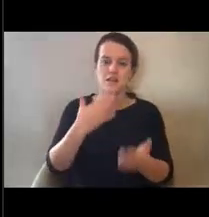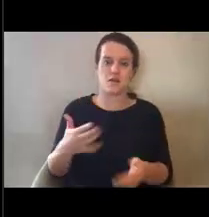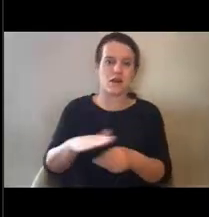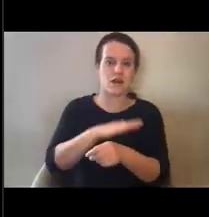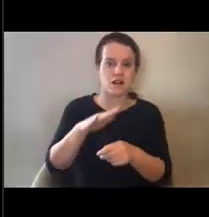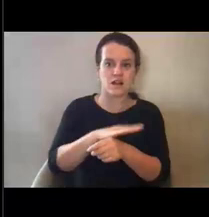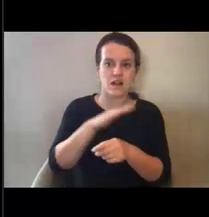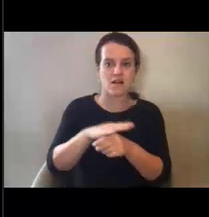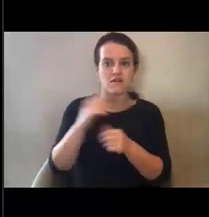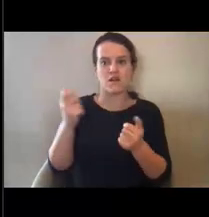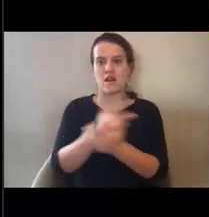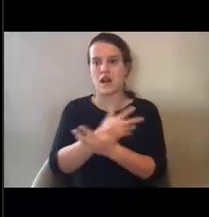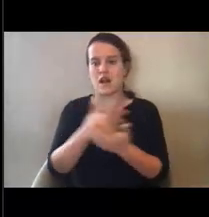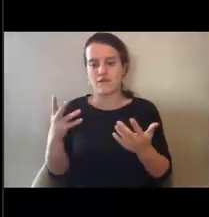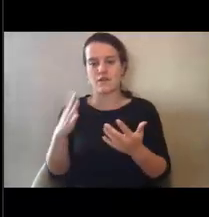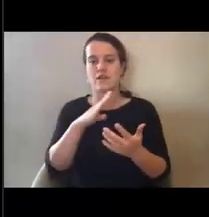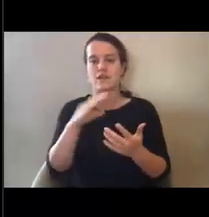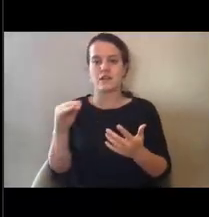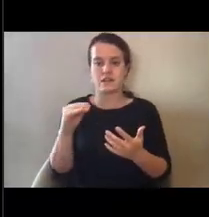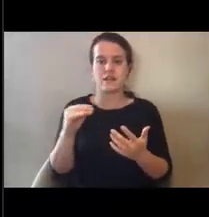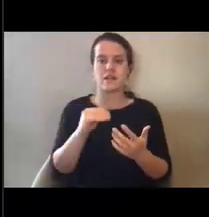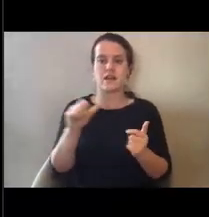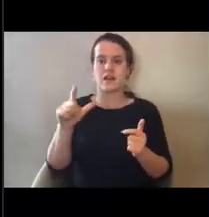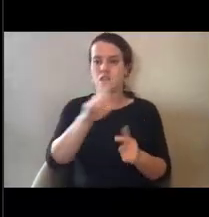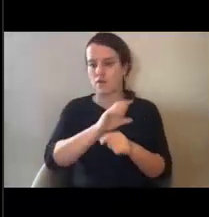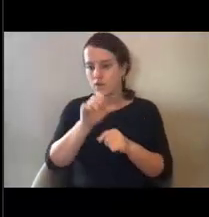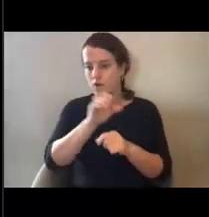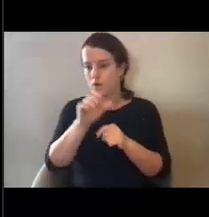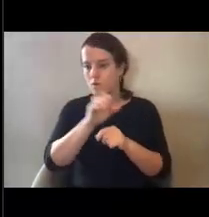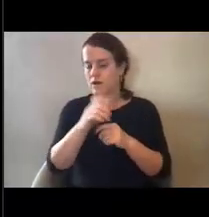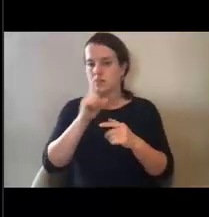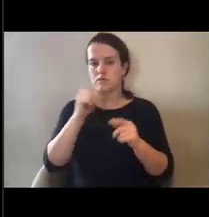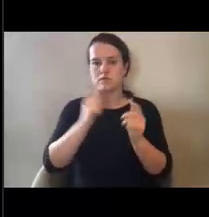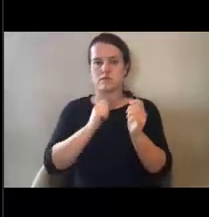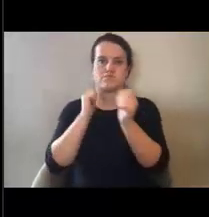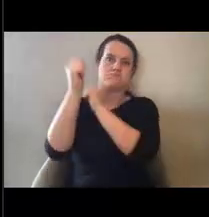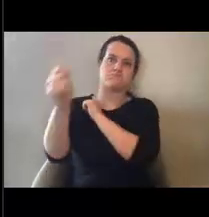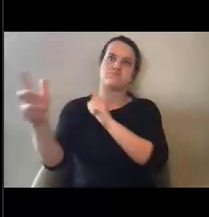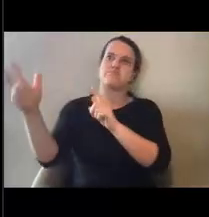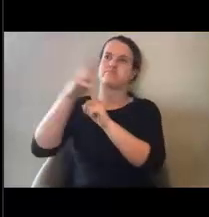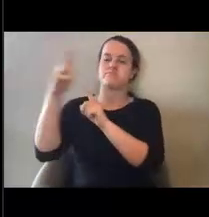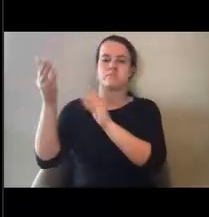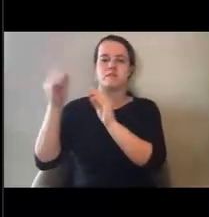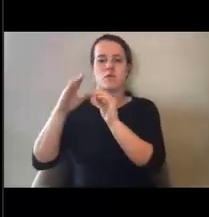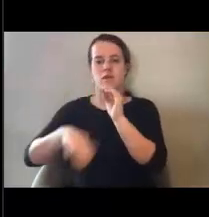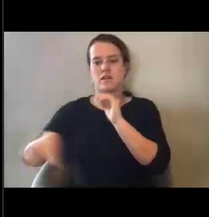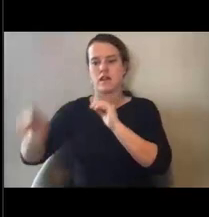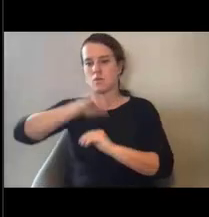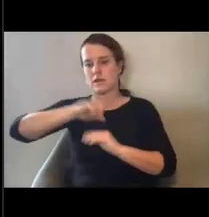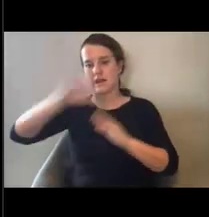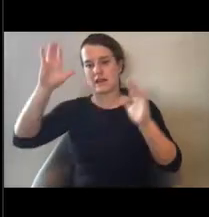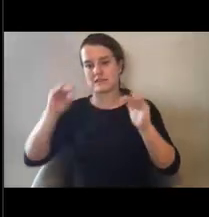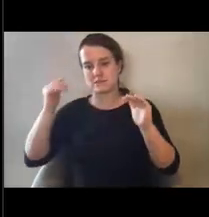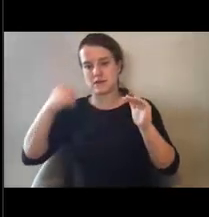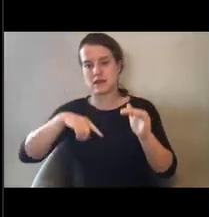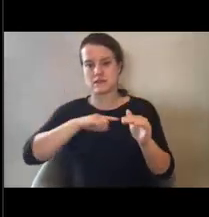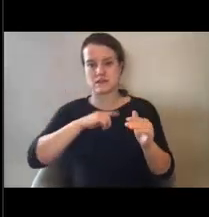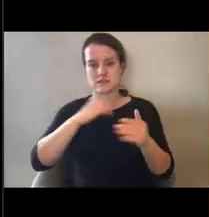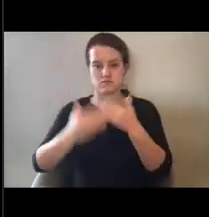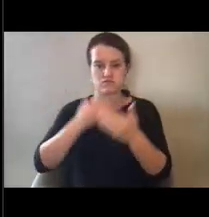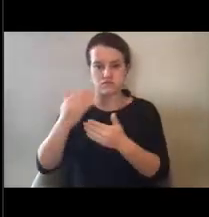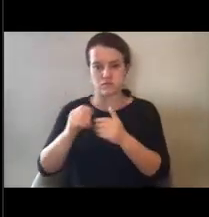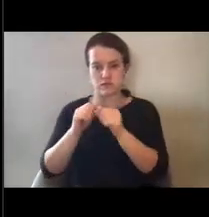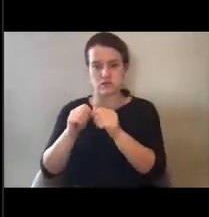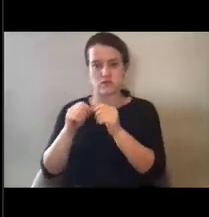I know you guys are going above and beyond what's expected of you as we all need to right now to